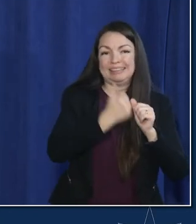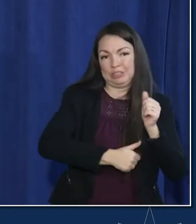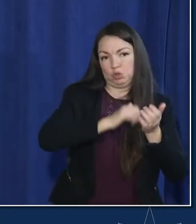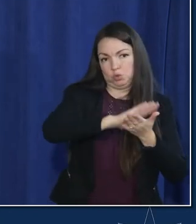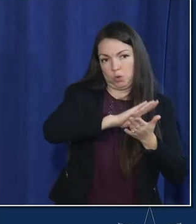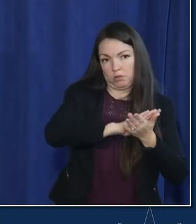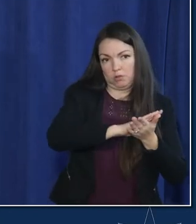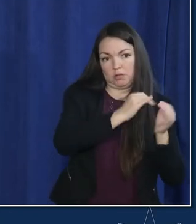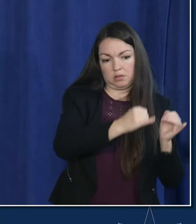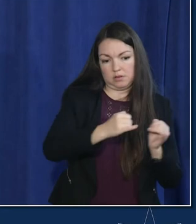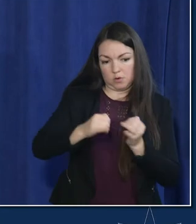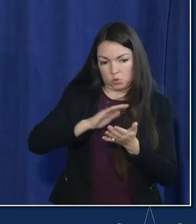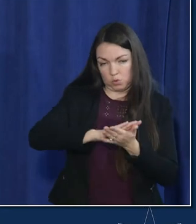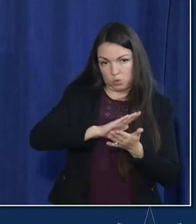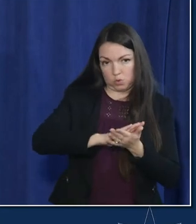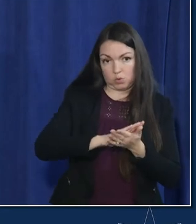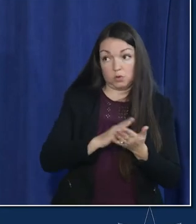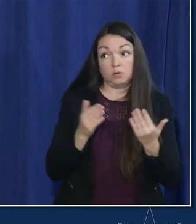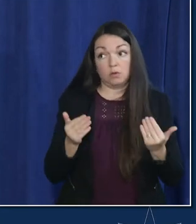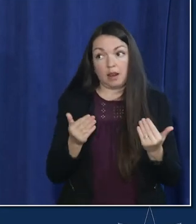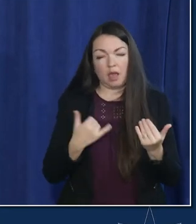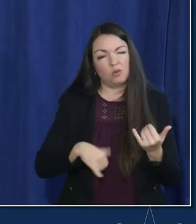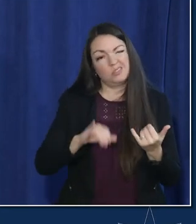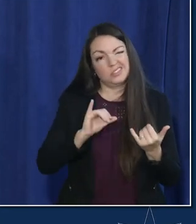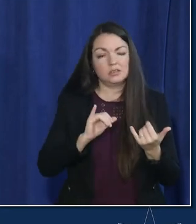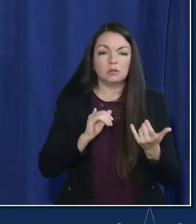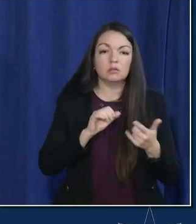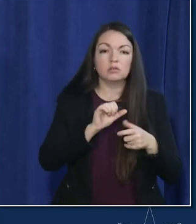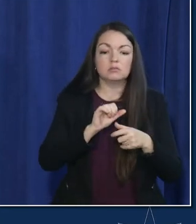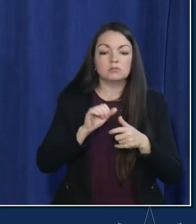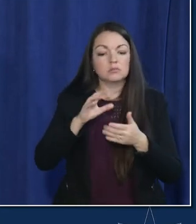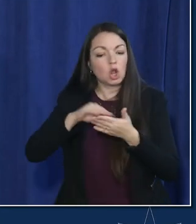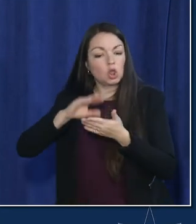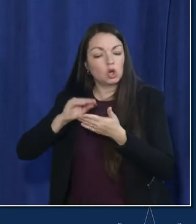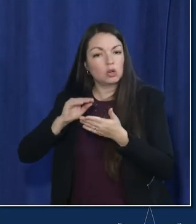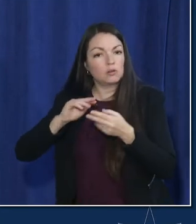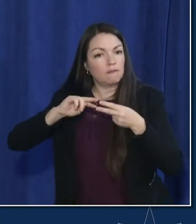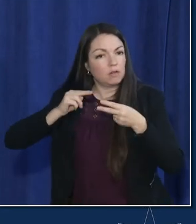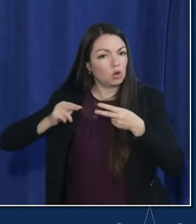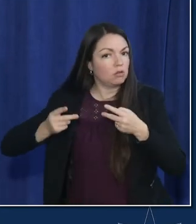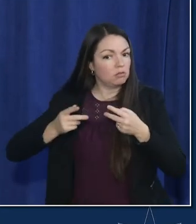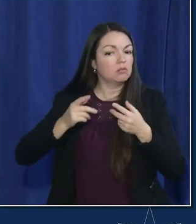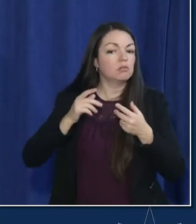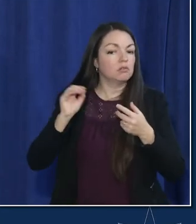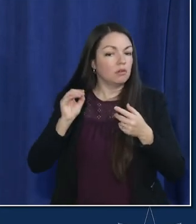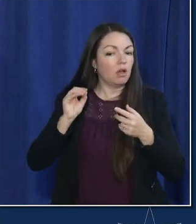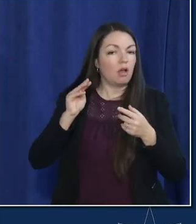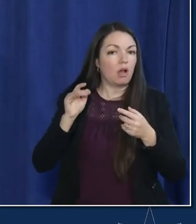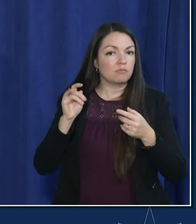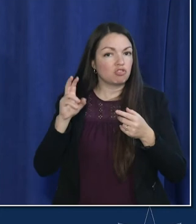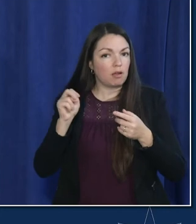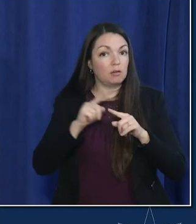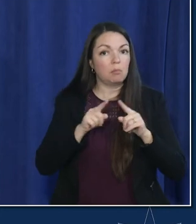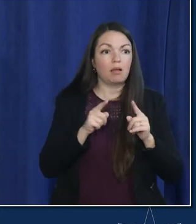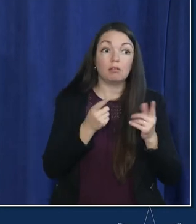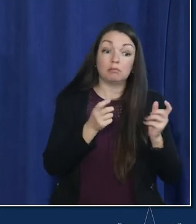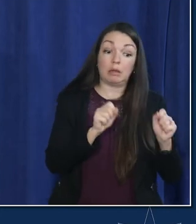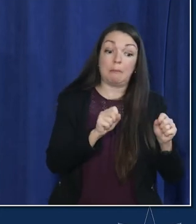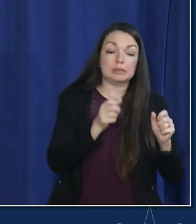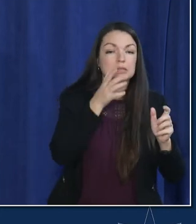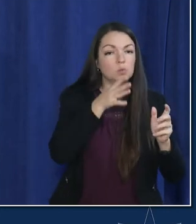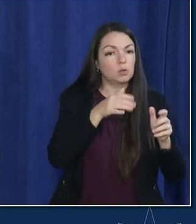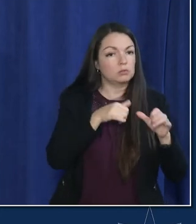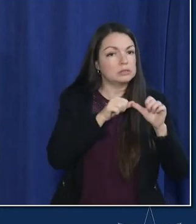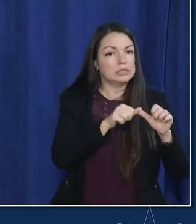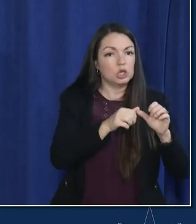now not knowing more about the variant a minimum of 10 of course we'll we'll adjust that as we learn more about the variant but the capacity is going to continue to grow so we're